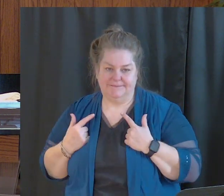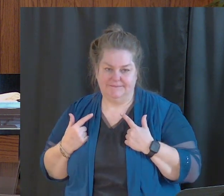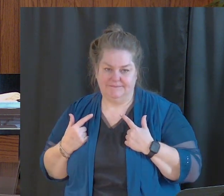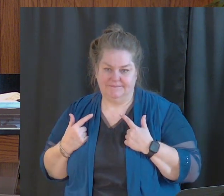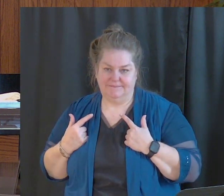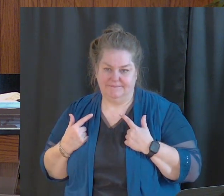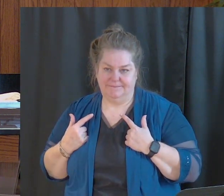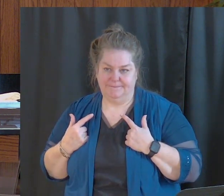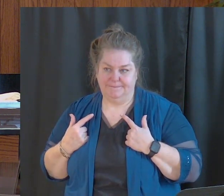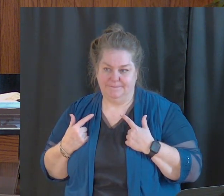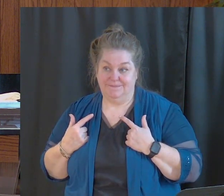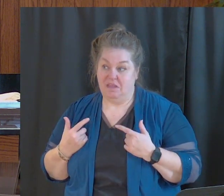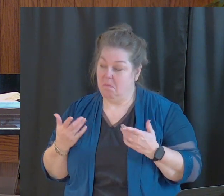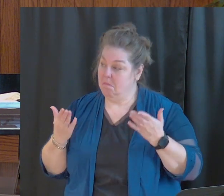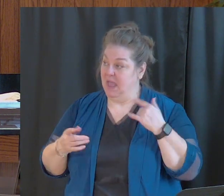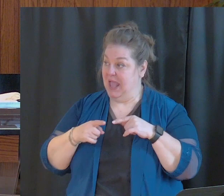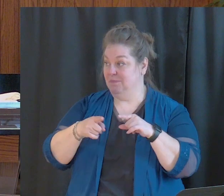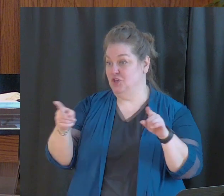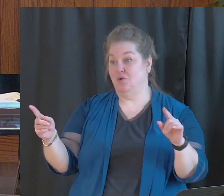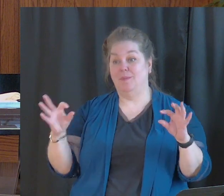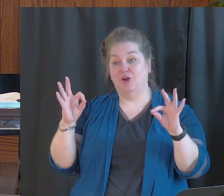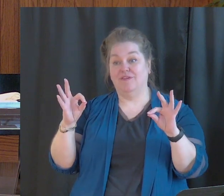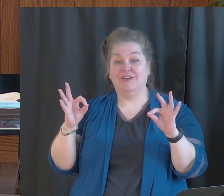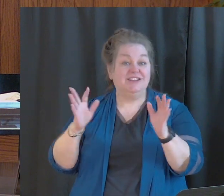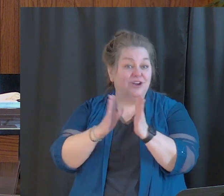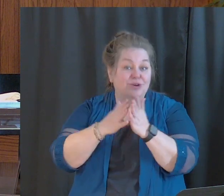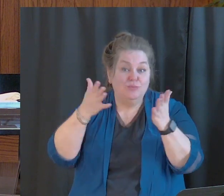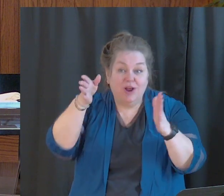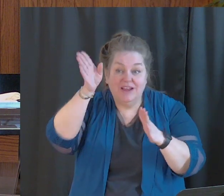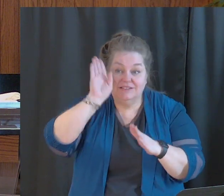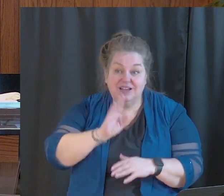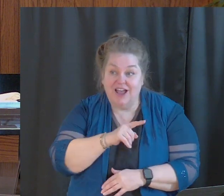Maybe you're perfect. Praise God if you are.